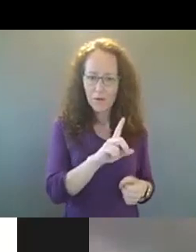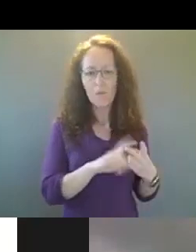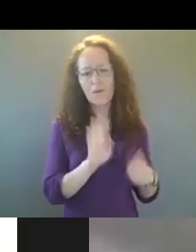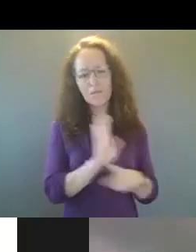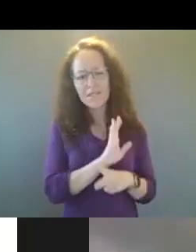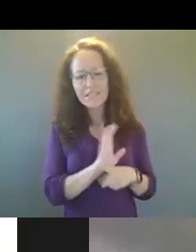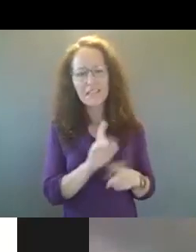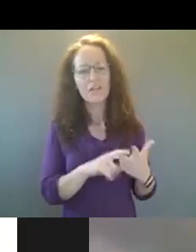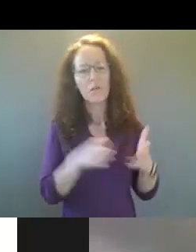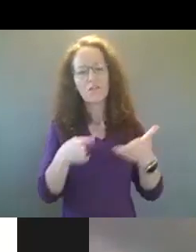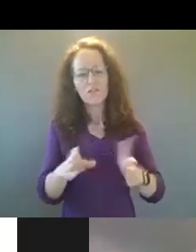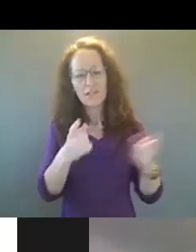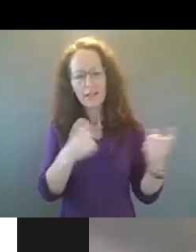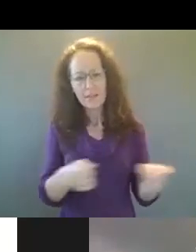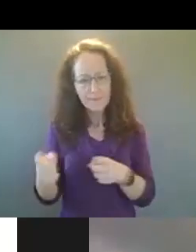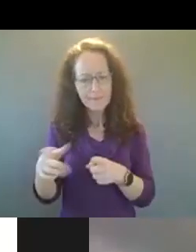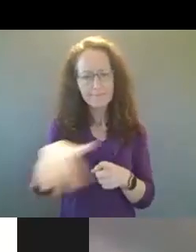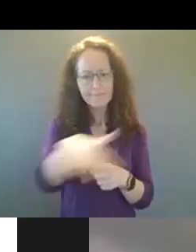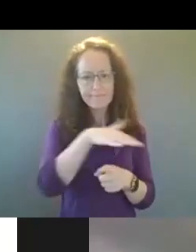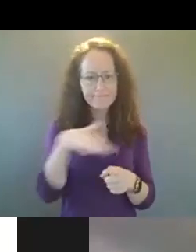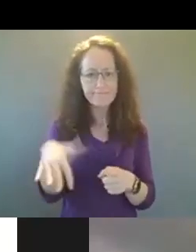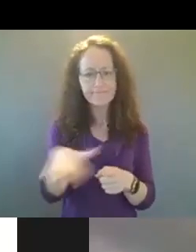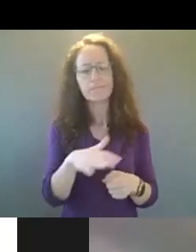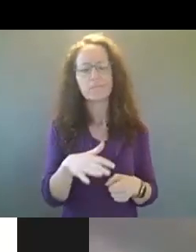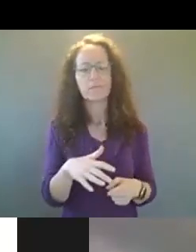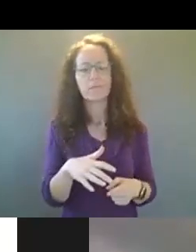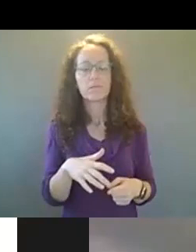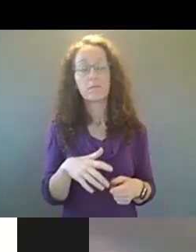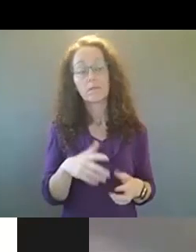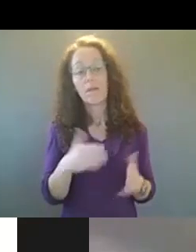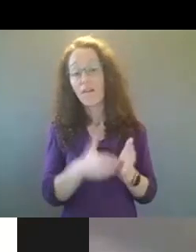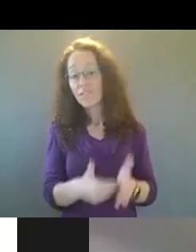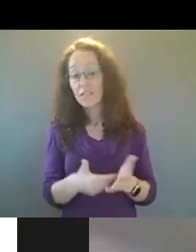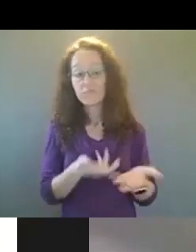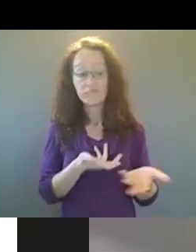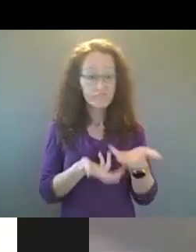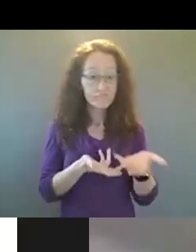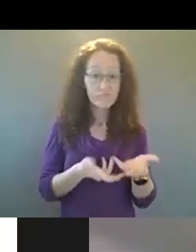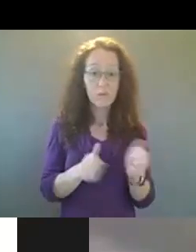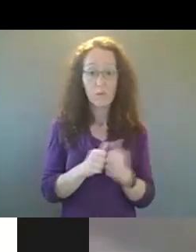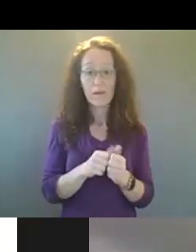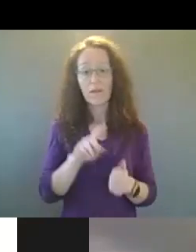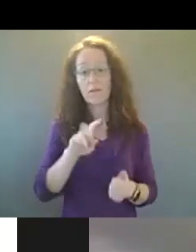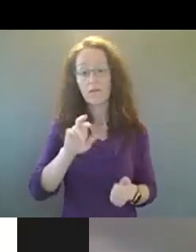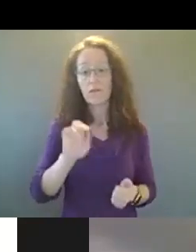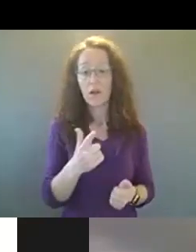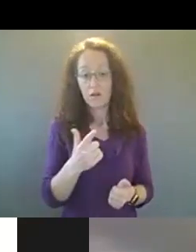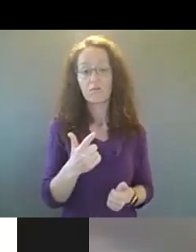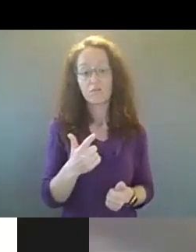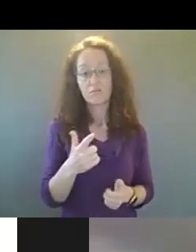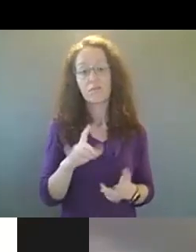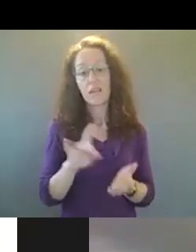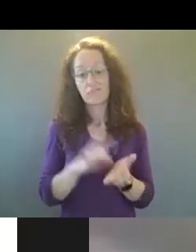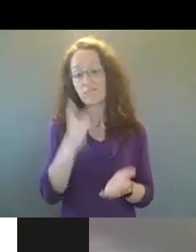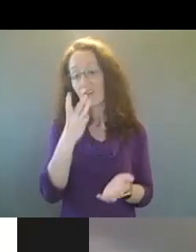that are on the street issues on the street. So drug, a lot of what they deal with is they deal with the drug narcotics investigations. Um,